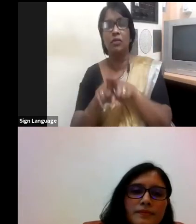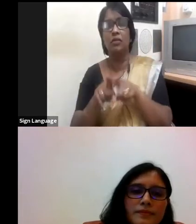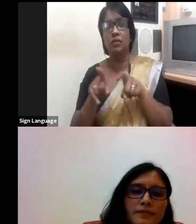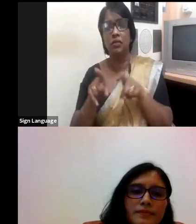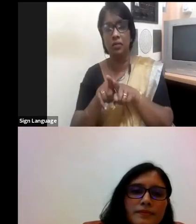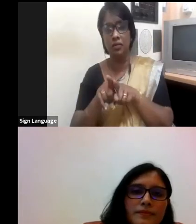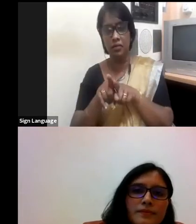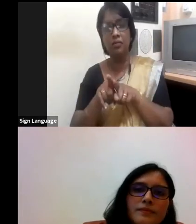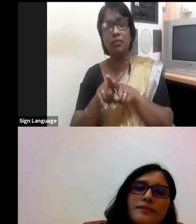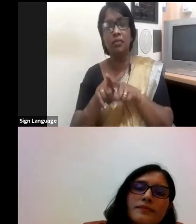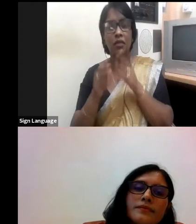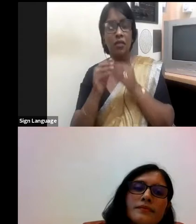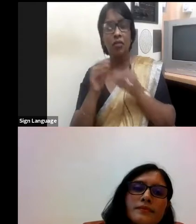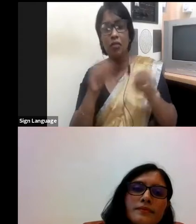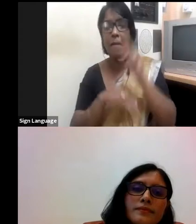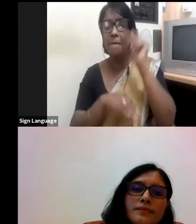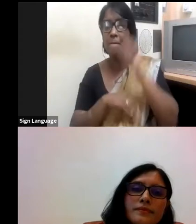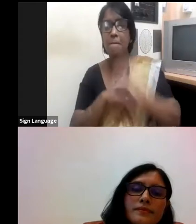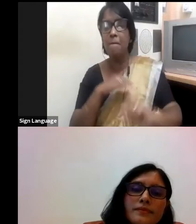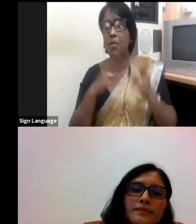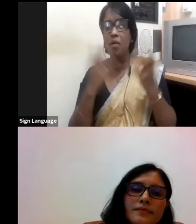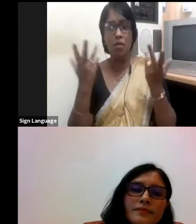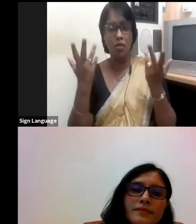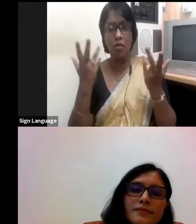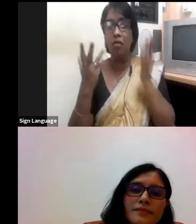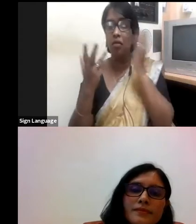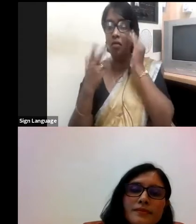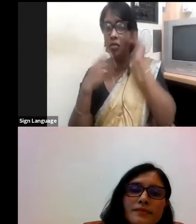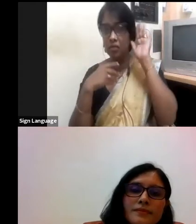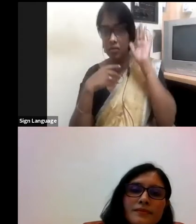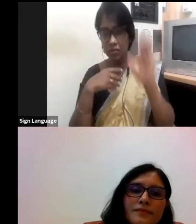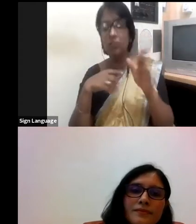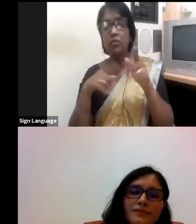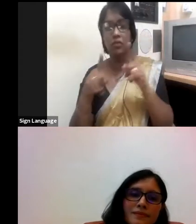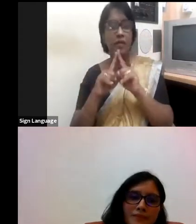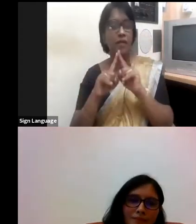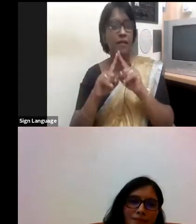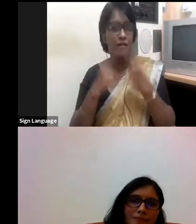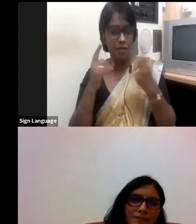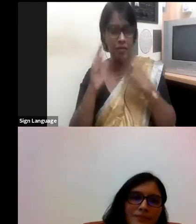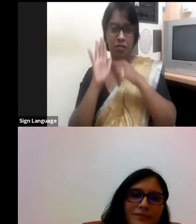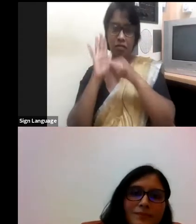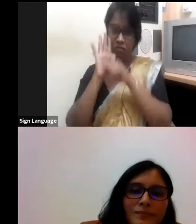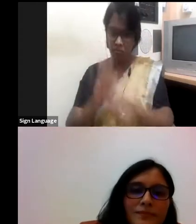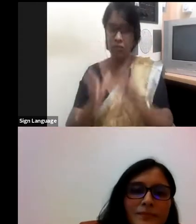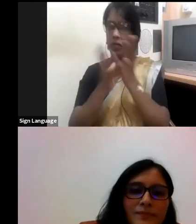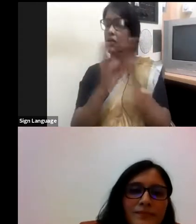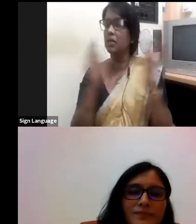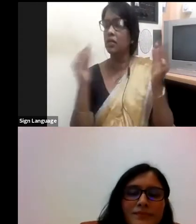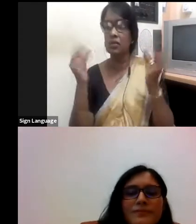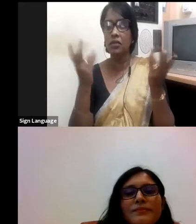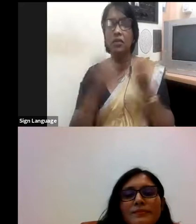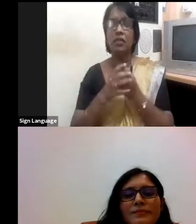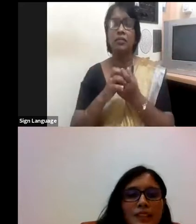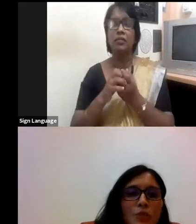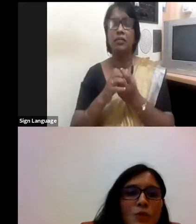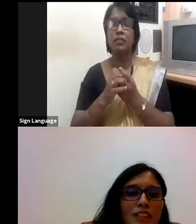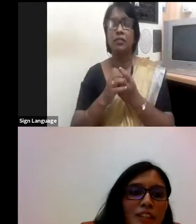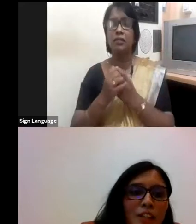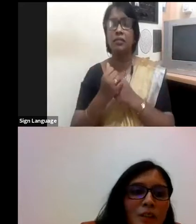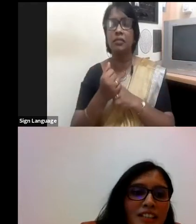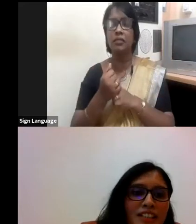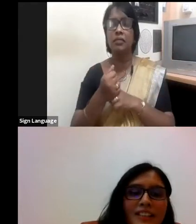bias and discrimination at the board level? So Pavitra, maybe you can begin and then Shyamali, we can go to you.